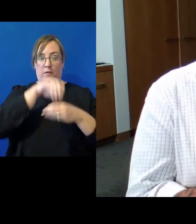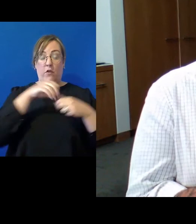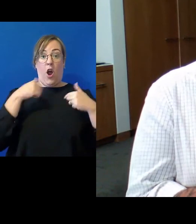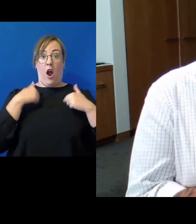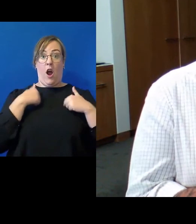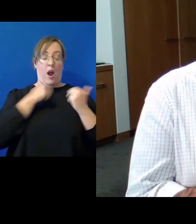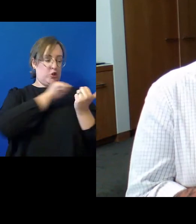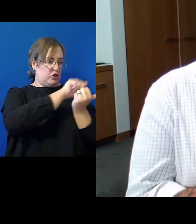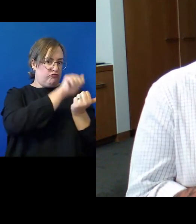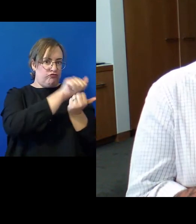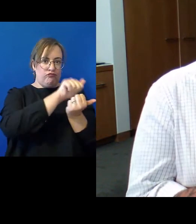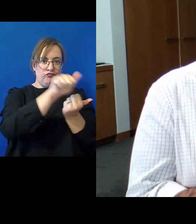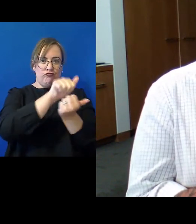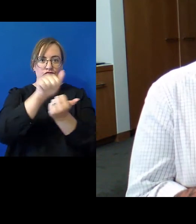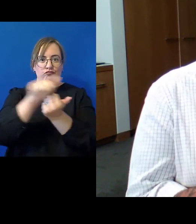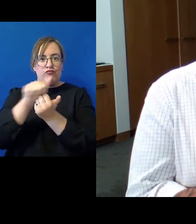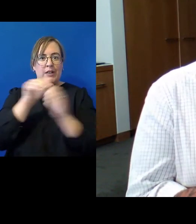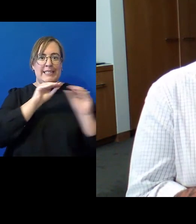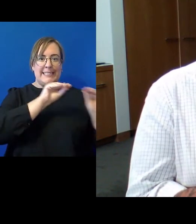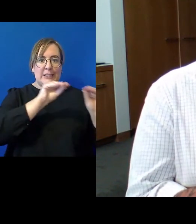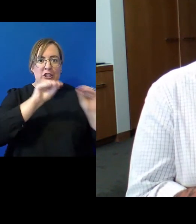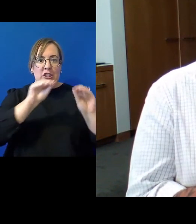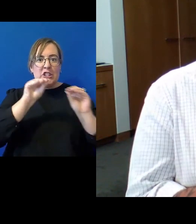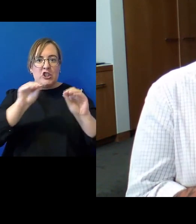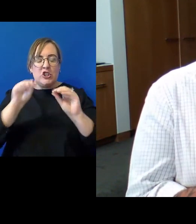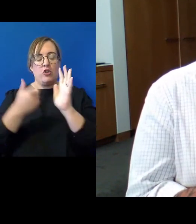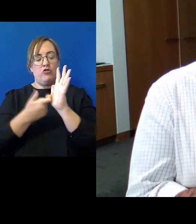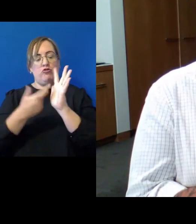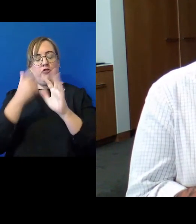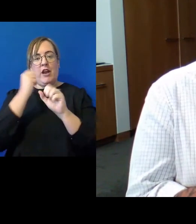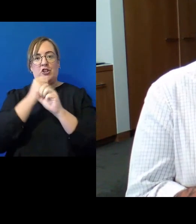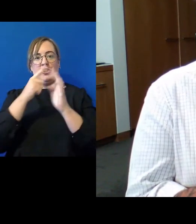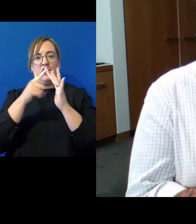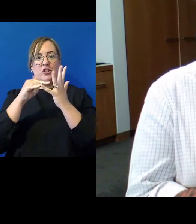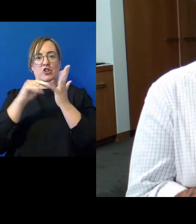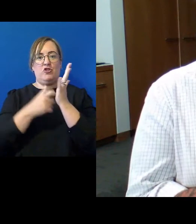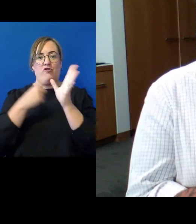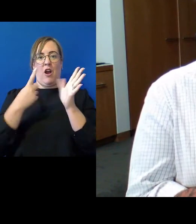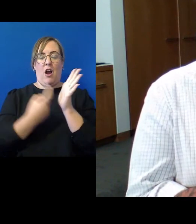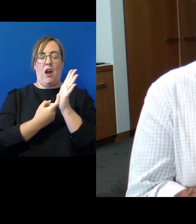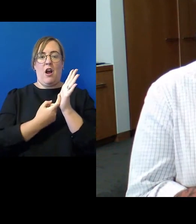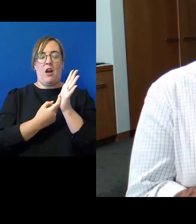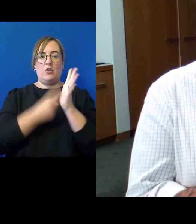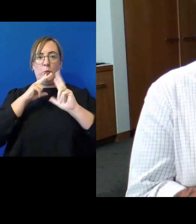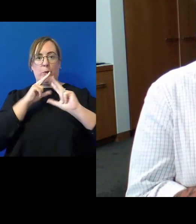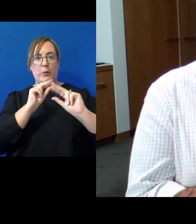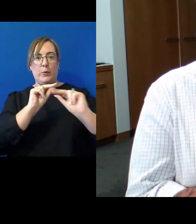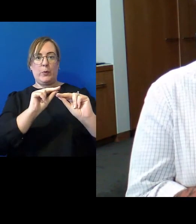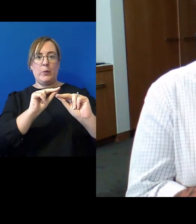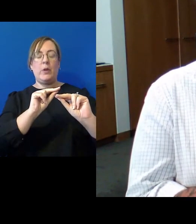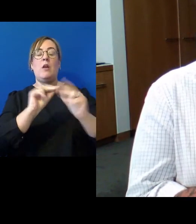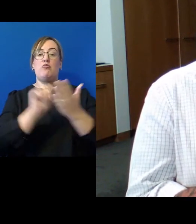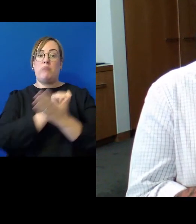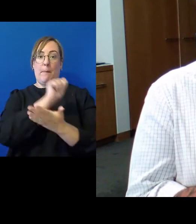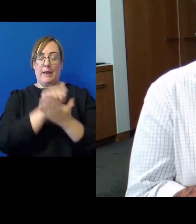training the registrars it was fun actually training the registrars to deliver these lines in a way that didn't butcher them too